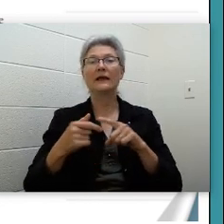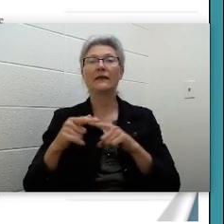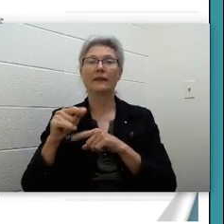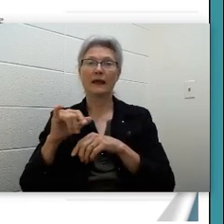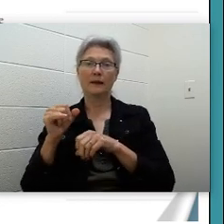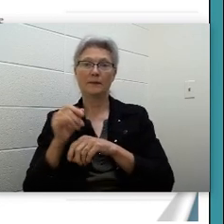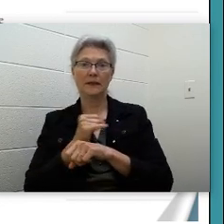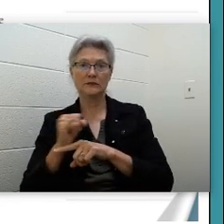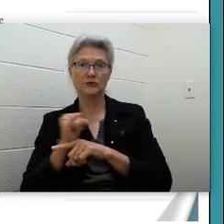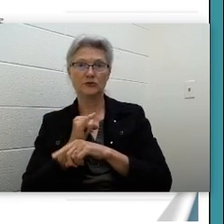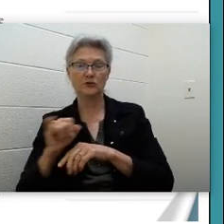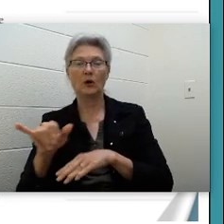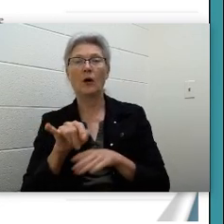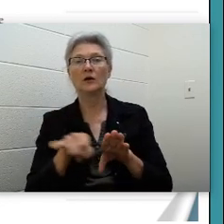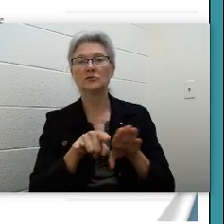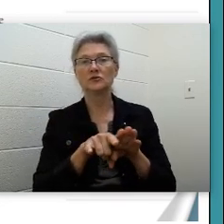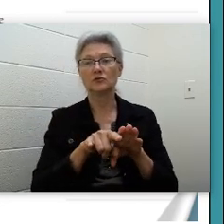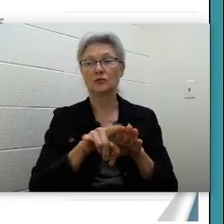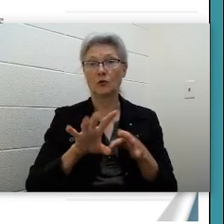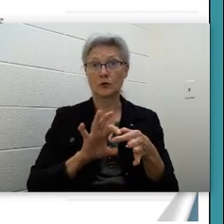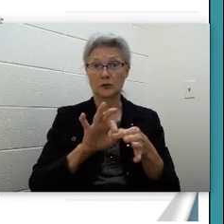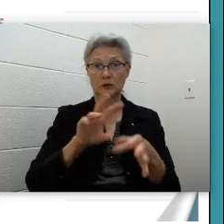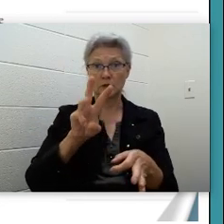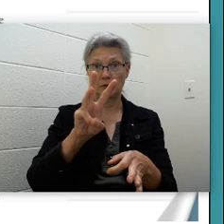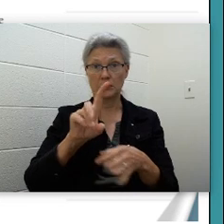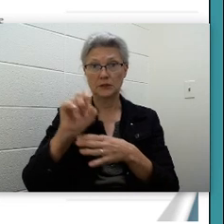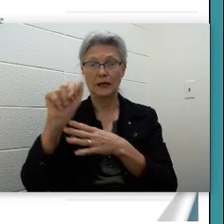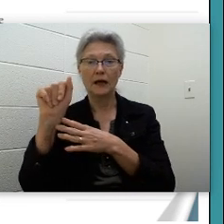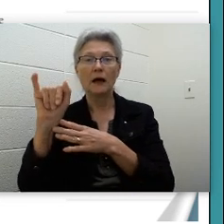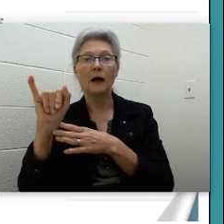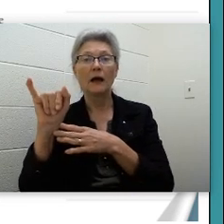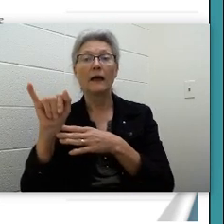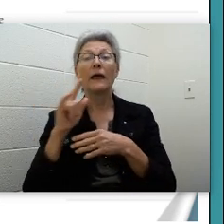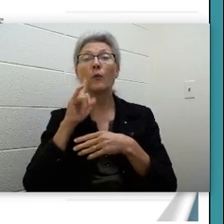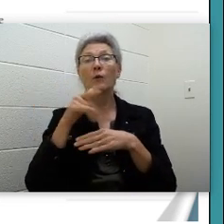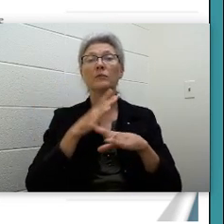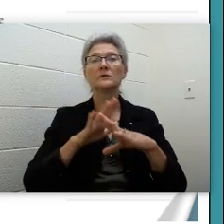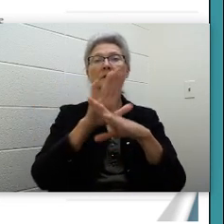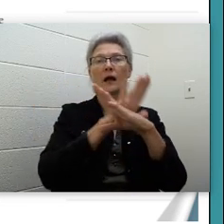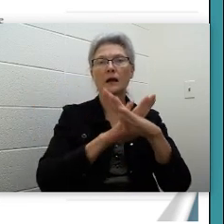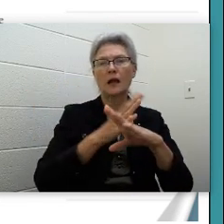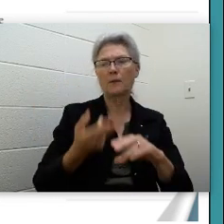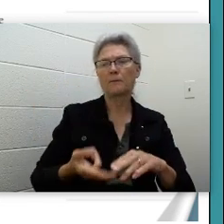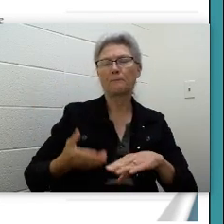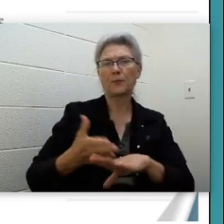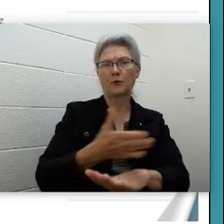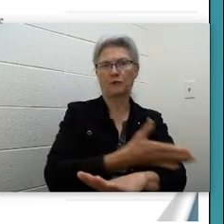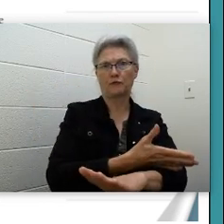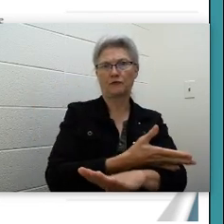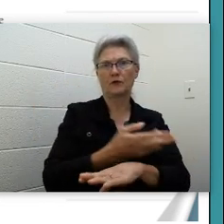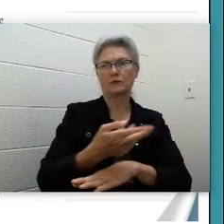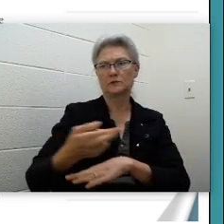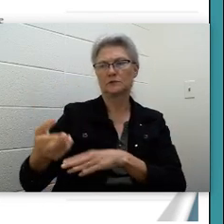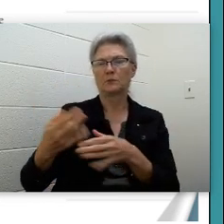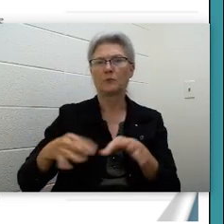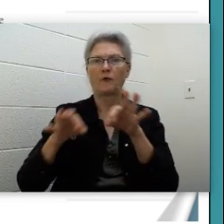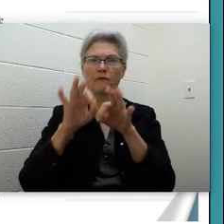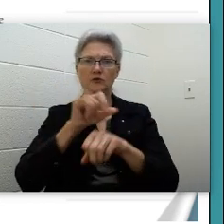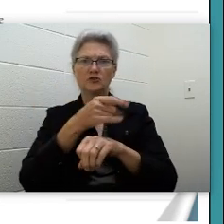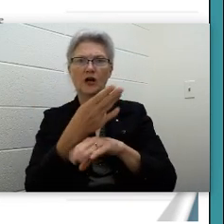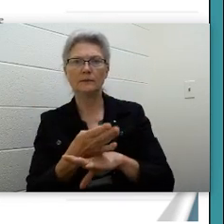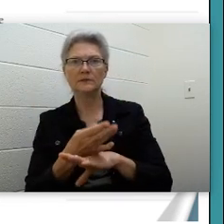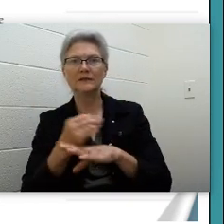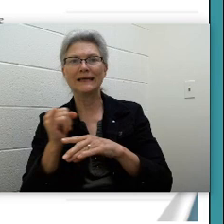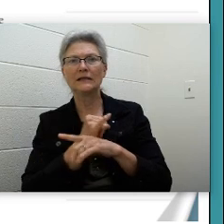to WSI, as envisioned, the initiative will protect and enhance a resource that is important for jobs,